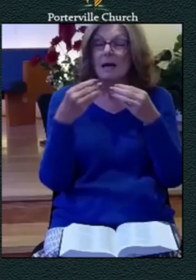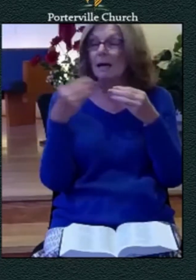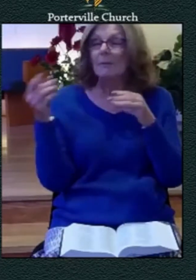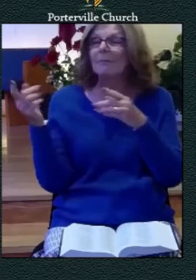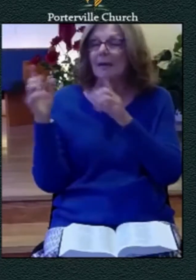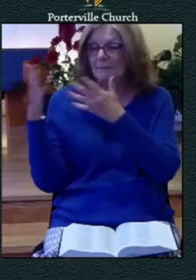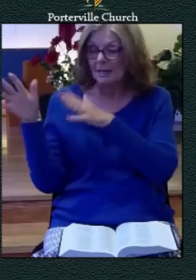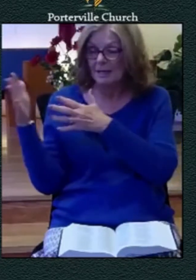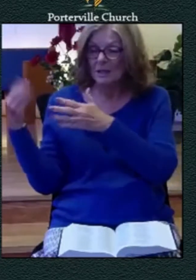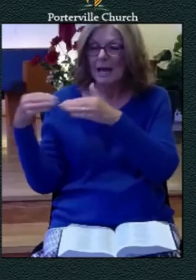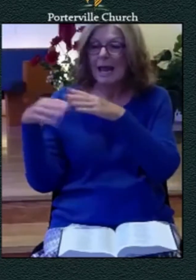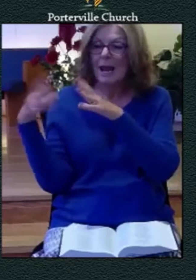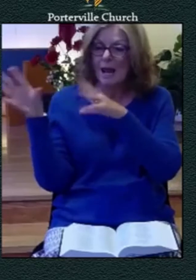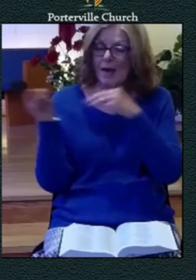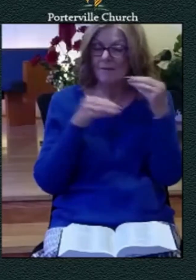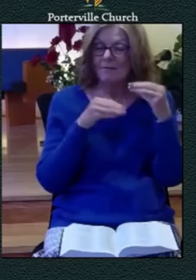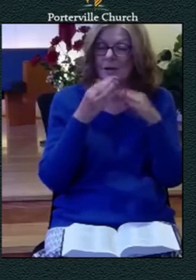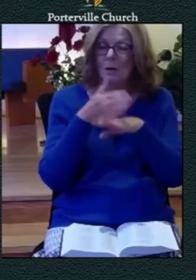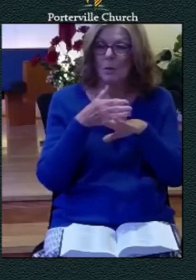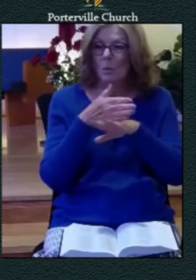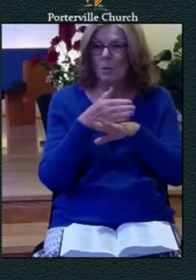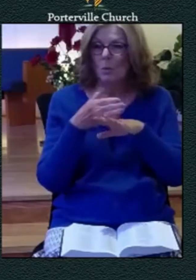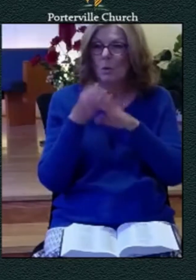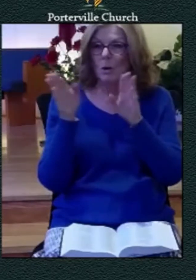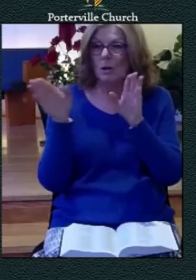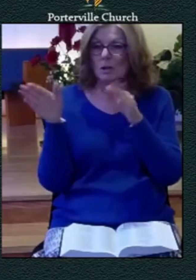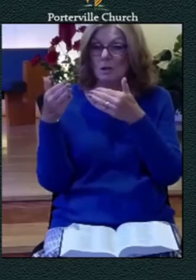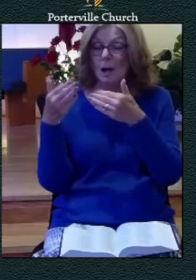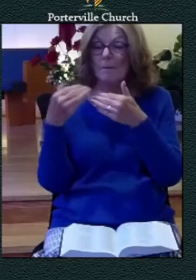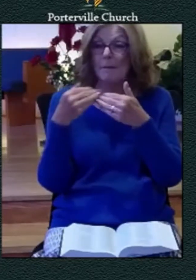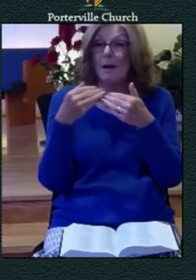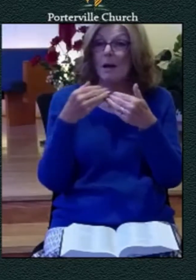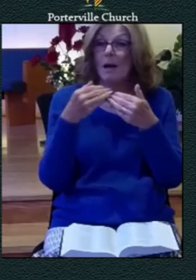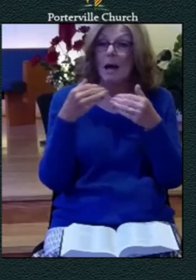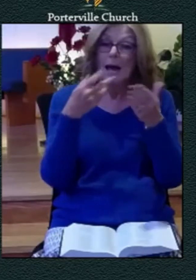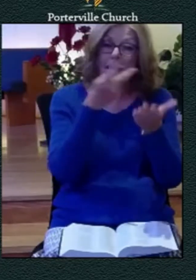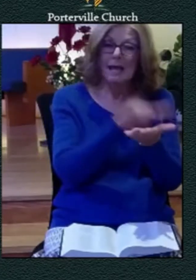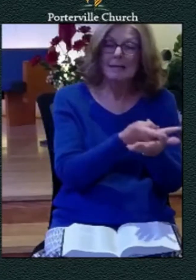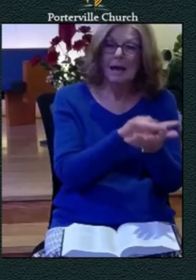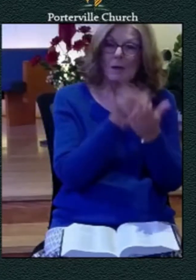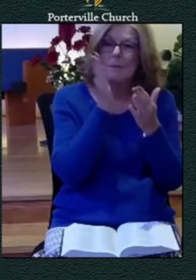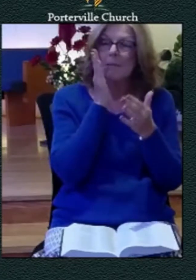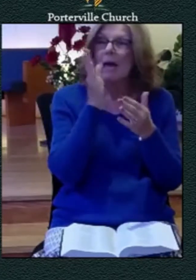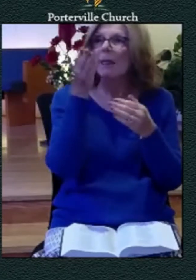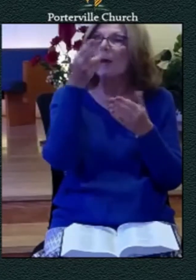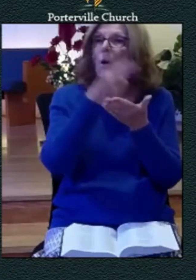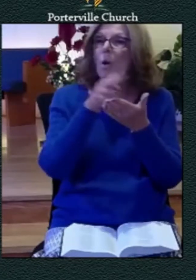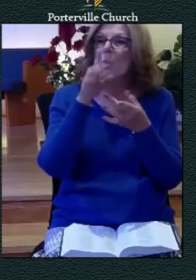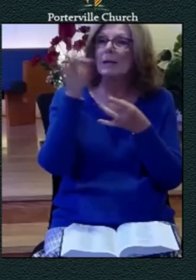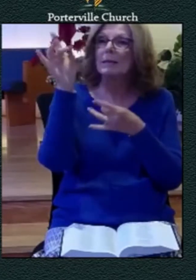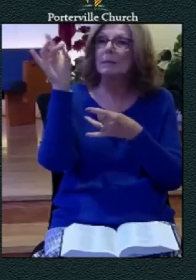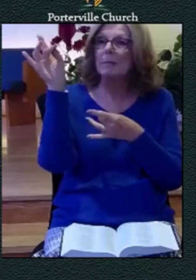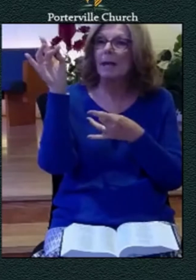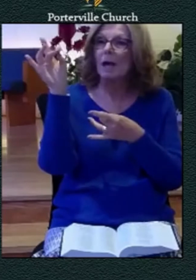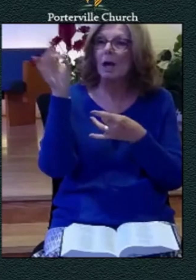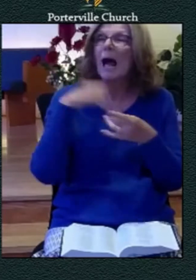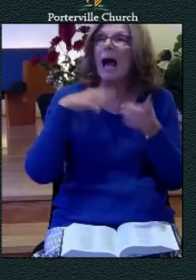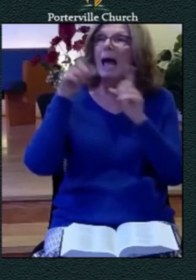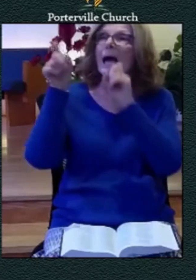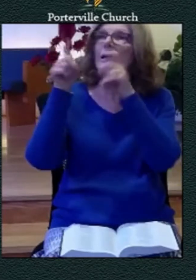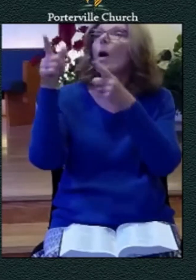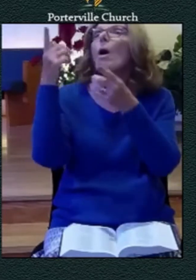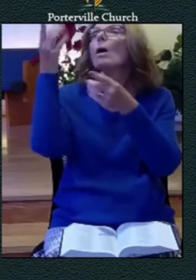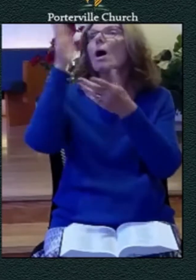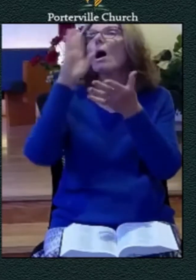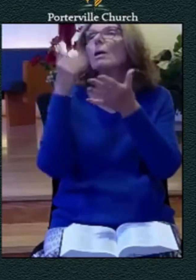and all of a sudden the holy spirit said to me you know i'm asking this question god what do i do you haven't seemed to